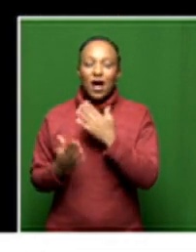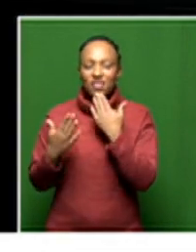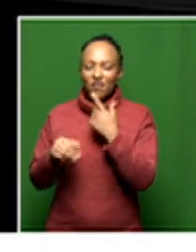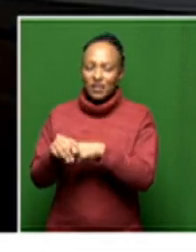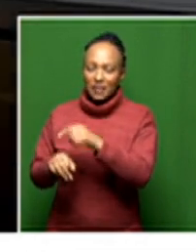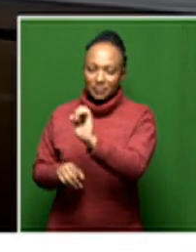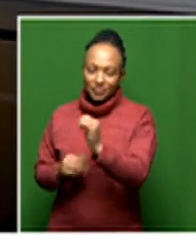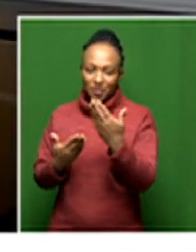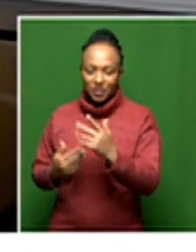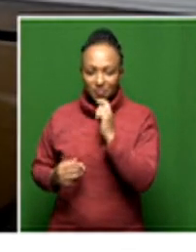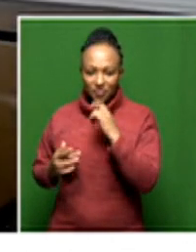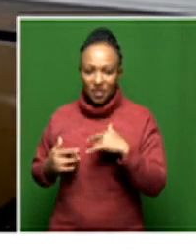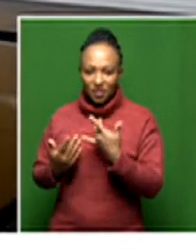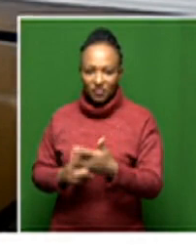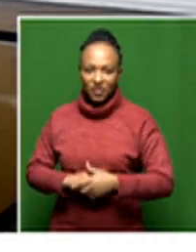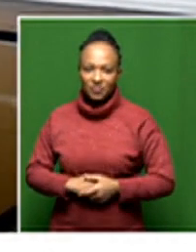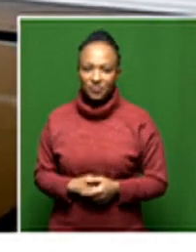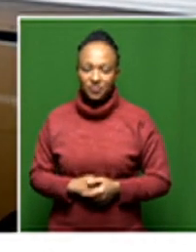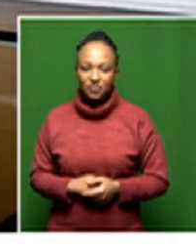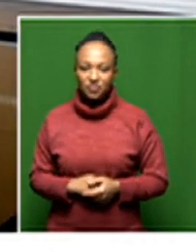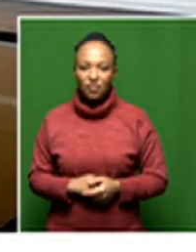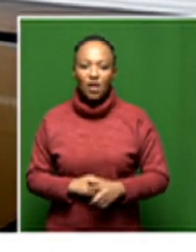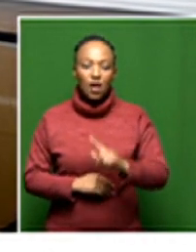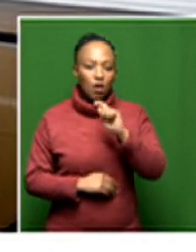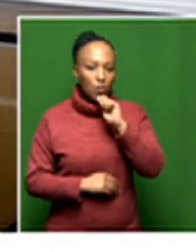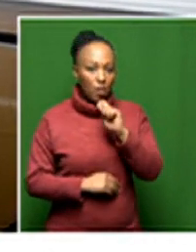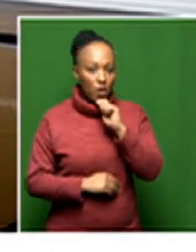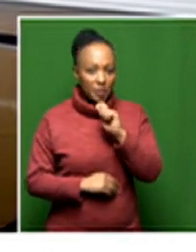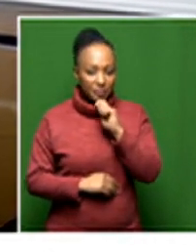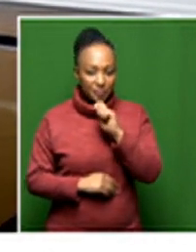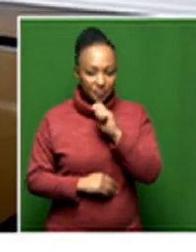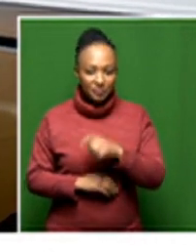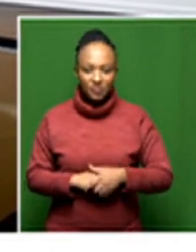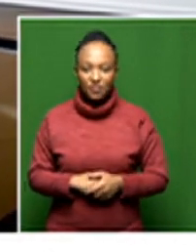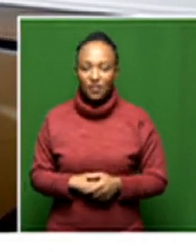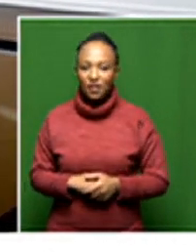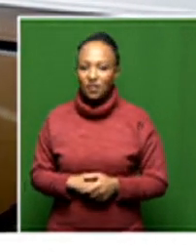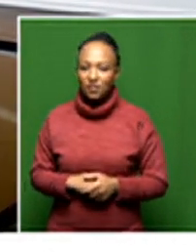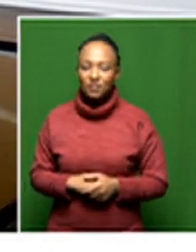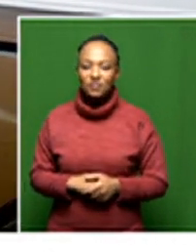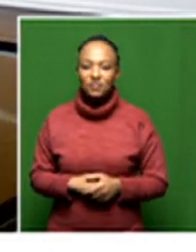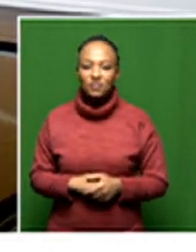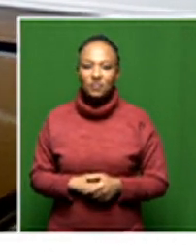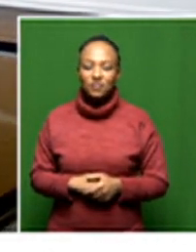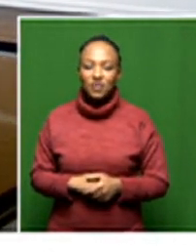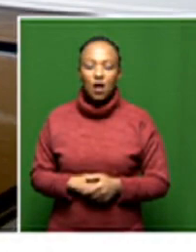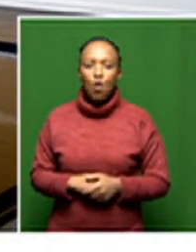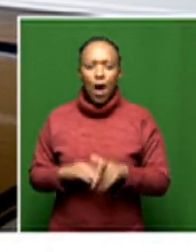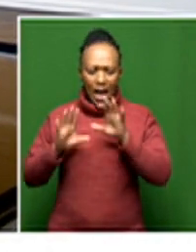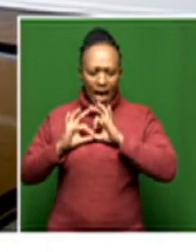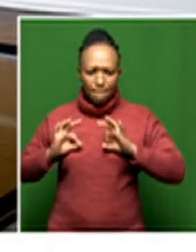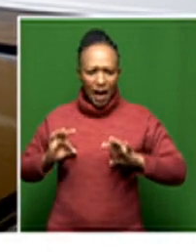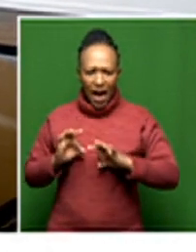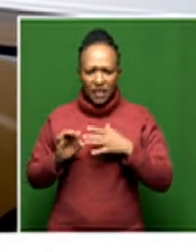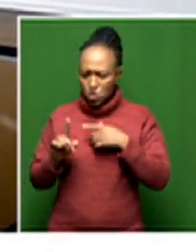welcome to morning live good morning so being chased by a leopard let's start